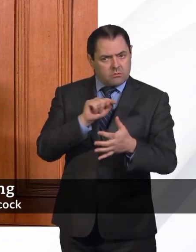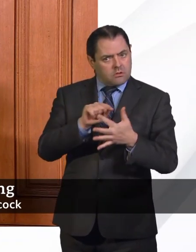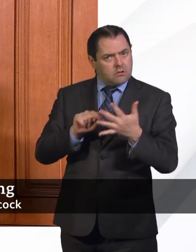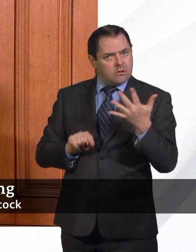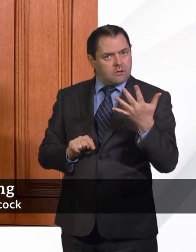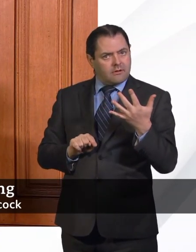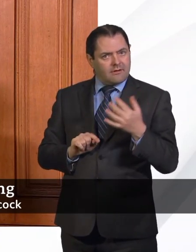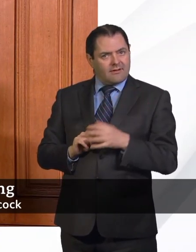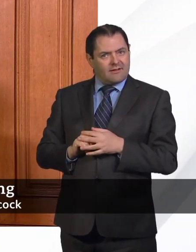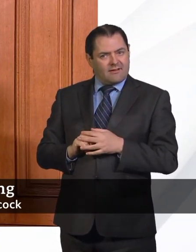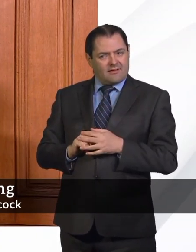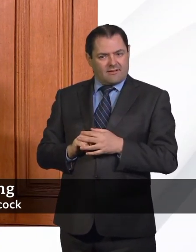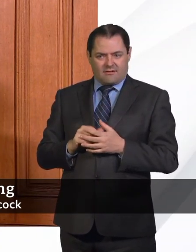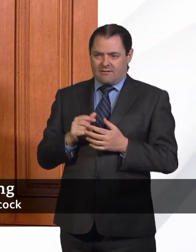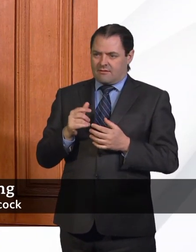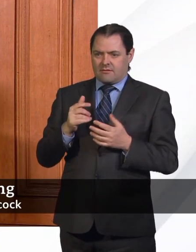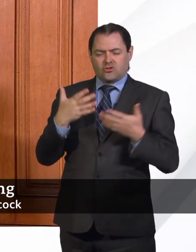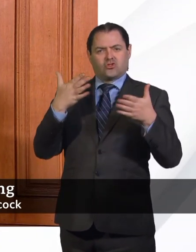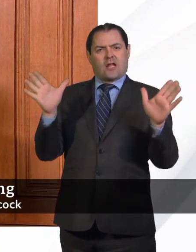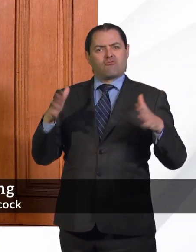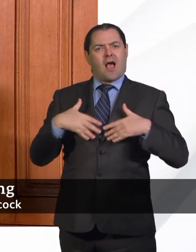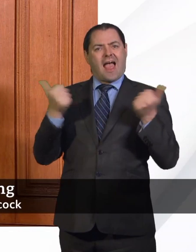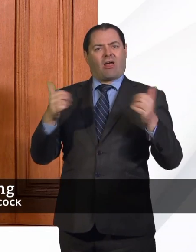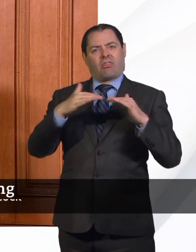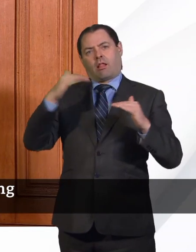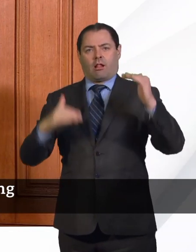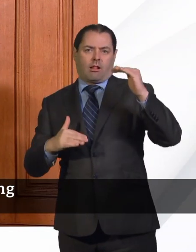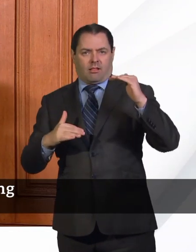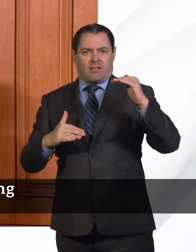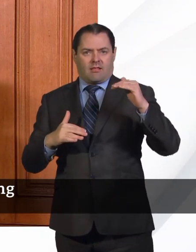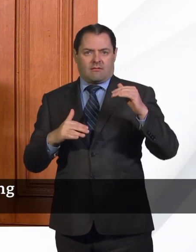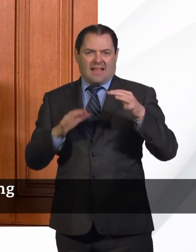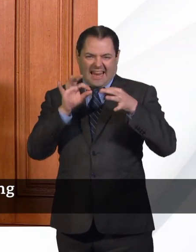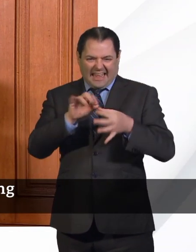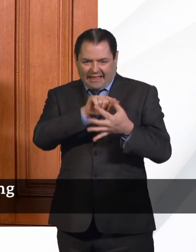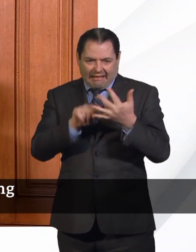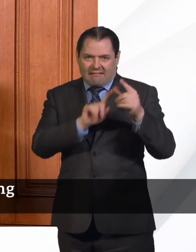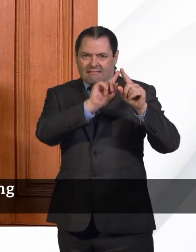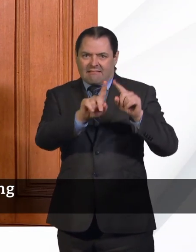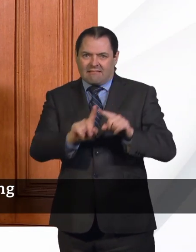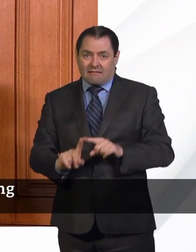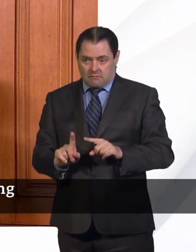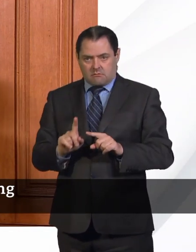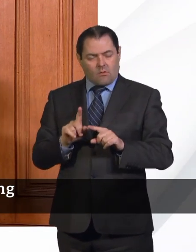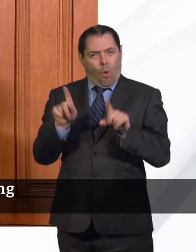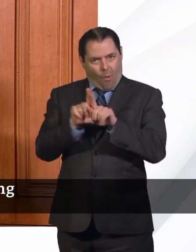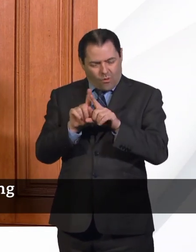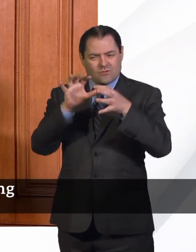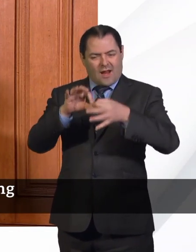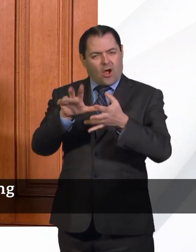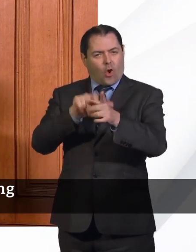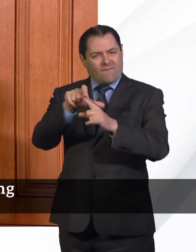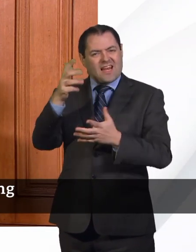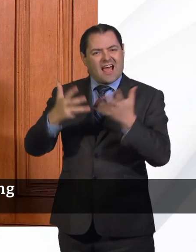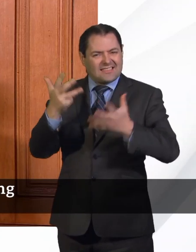are the causes of health inequalities anyway. And, actually, what the report emphasises is the fact that what COVID-19